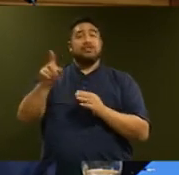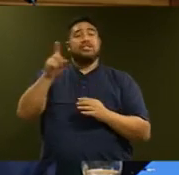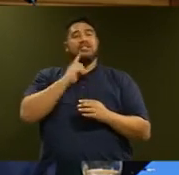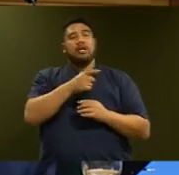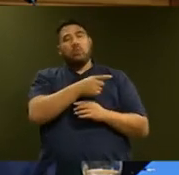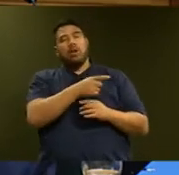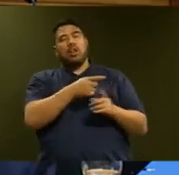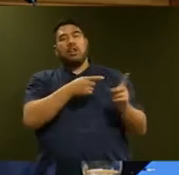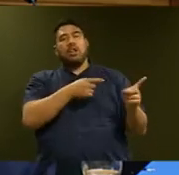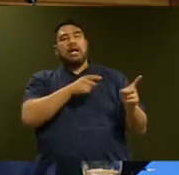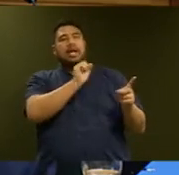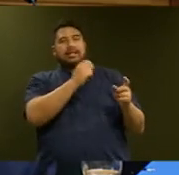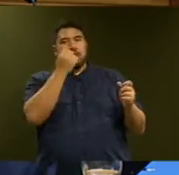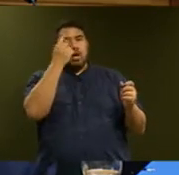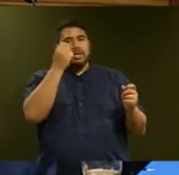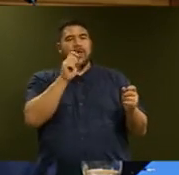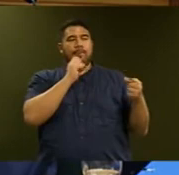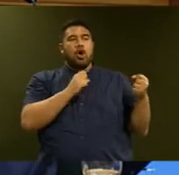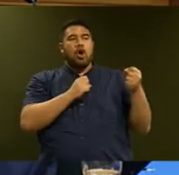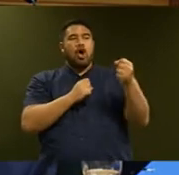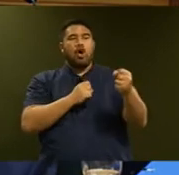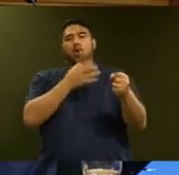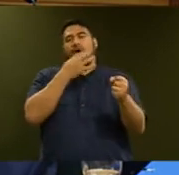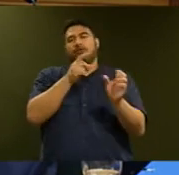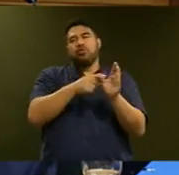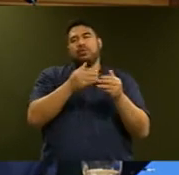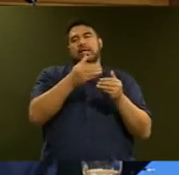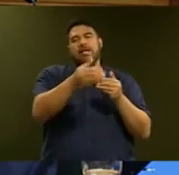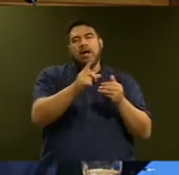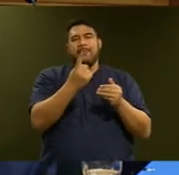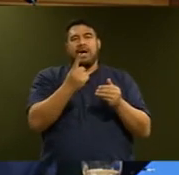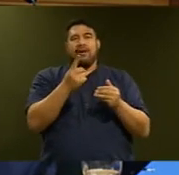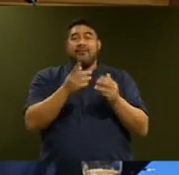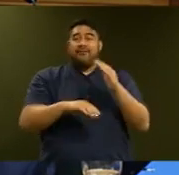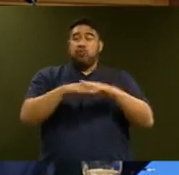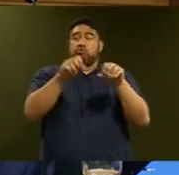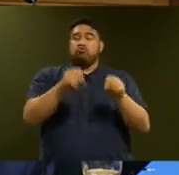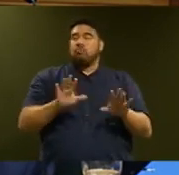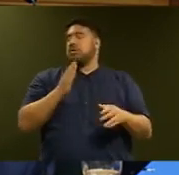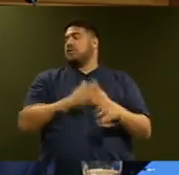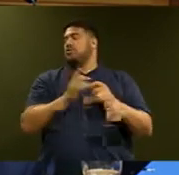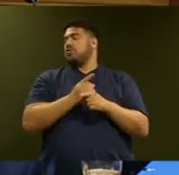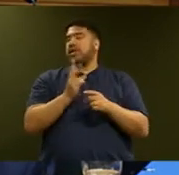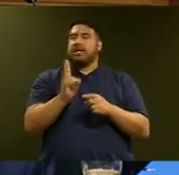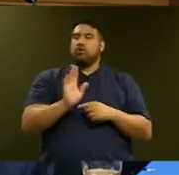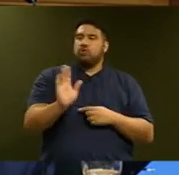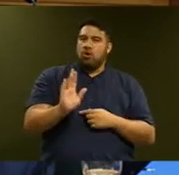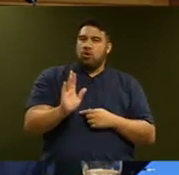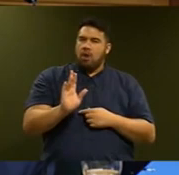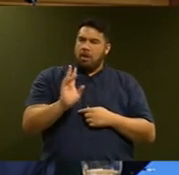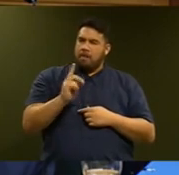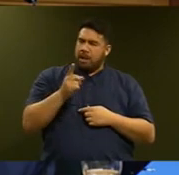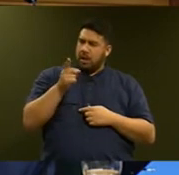being pushed back a few years, so that is not off the table? If so, is that because you are hoping for a new coalition